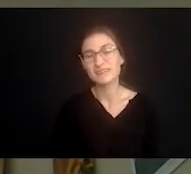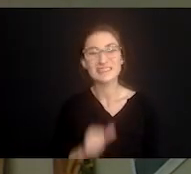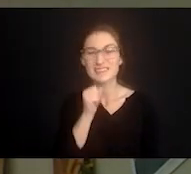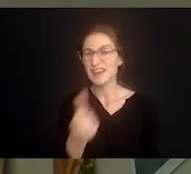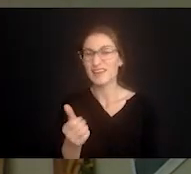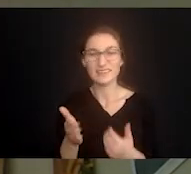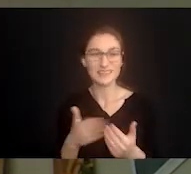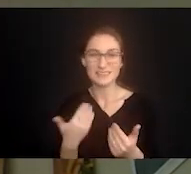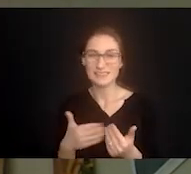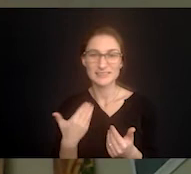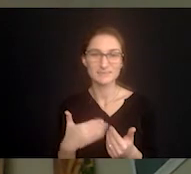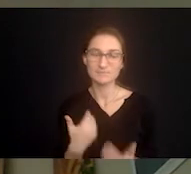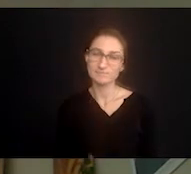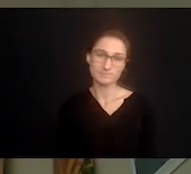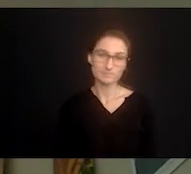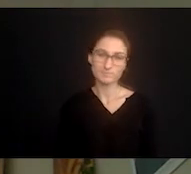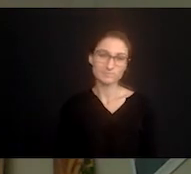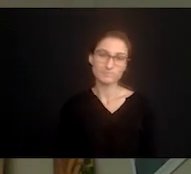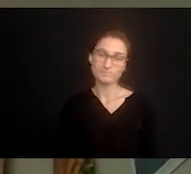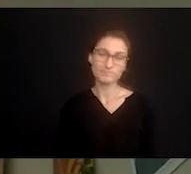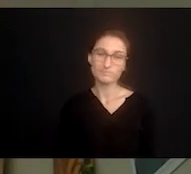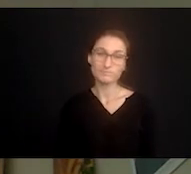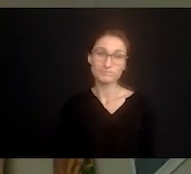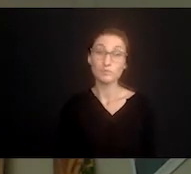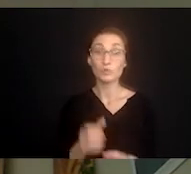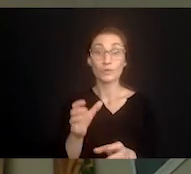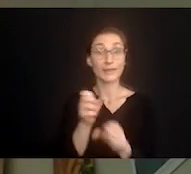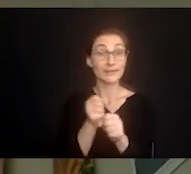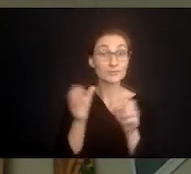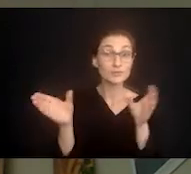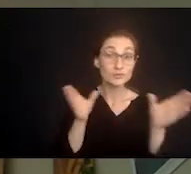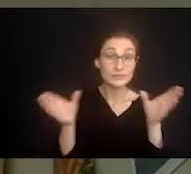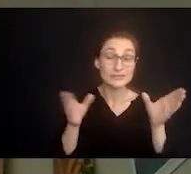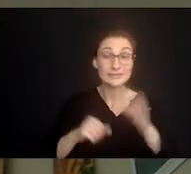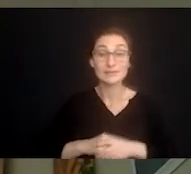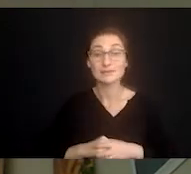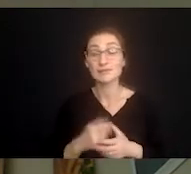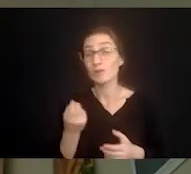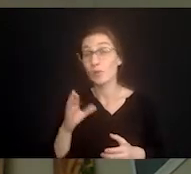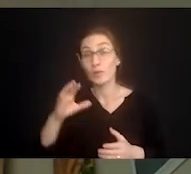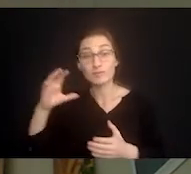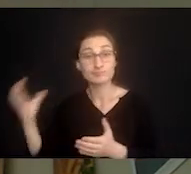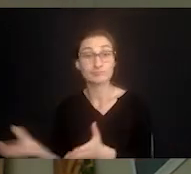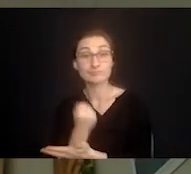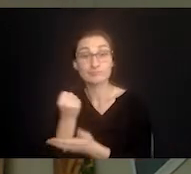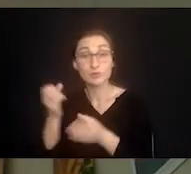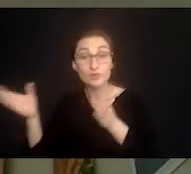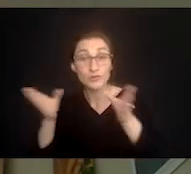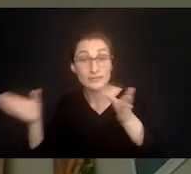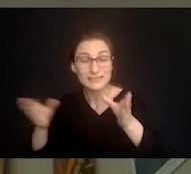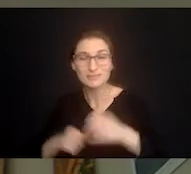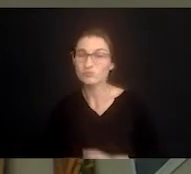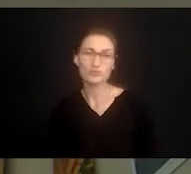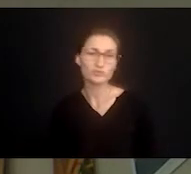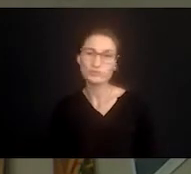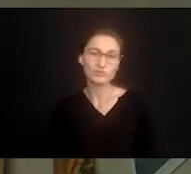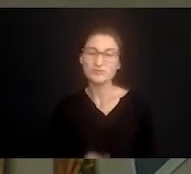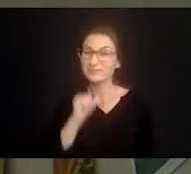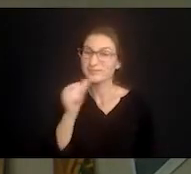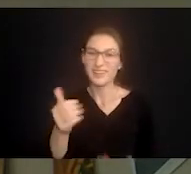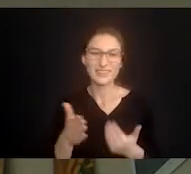really not that easy to be um to get services or do those kinds of things um